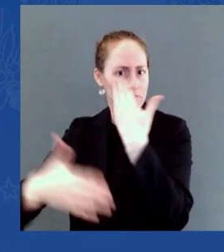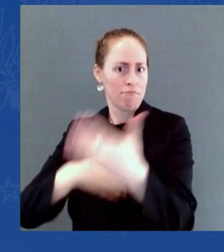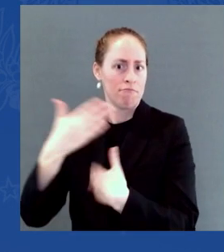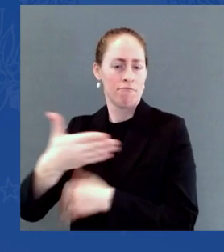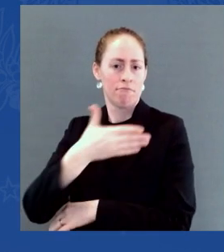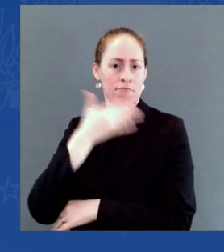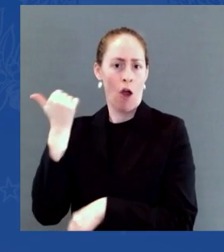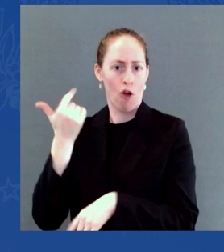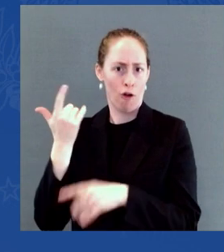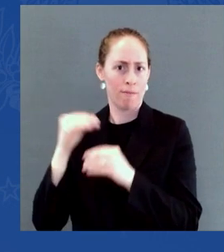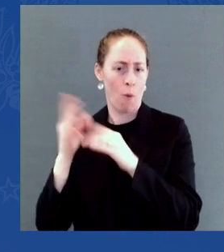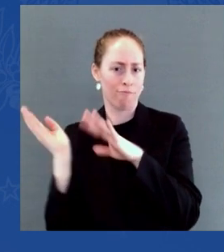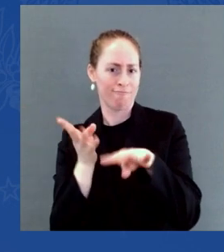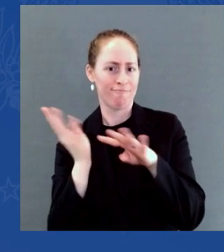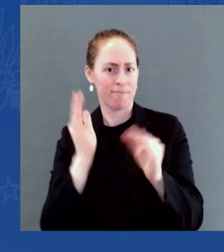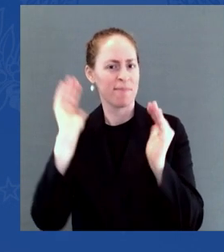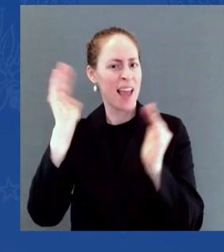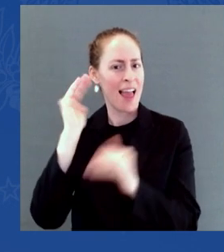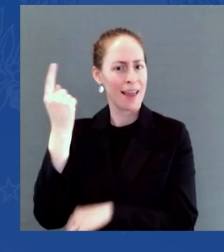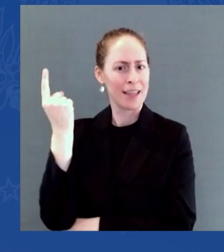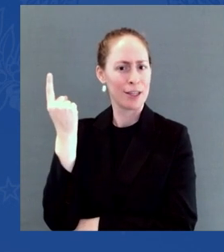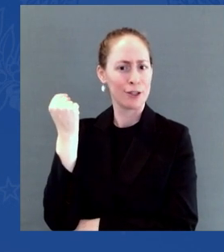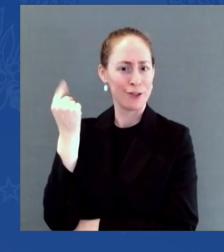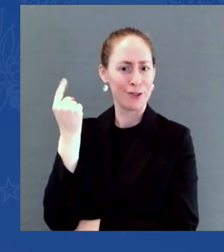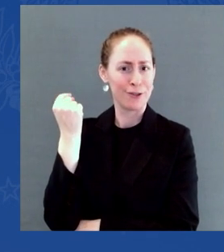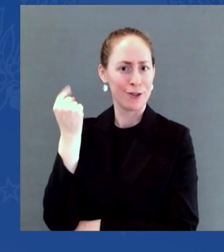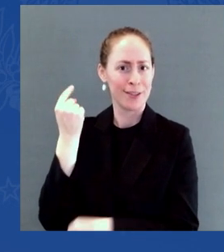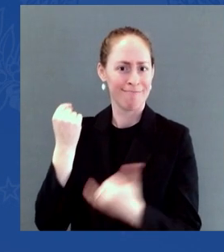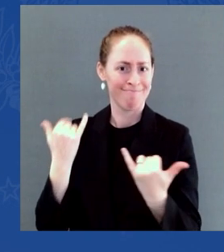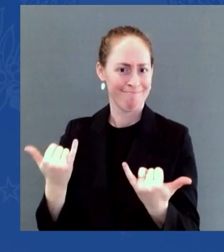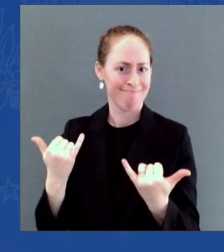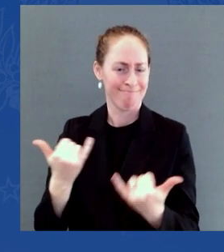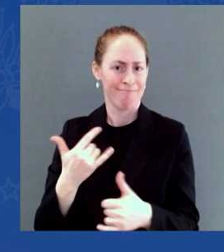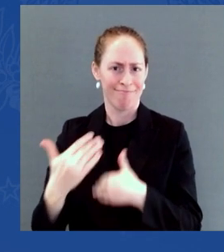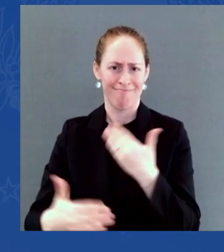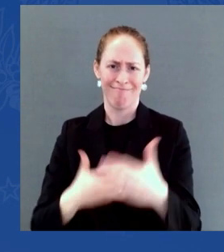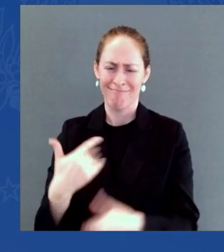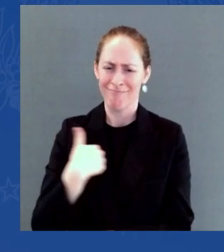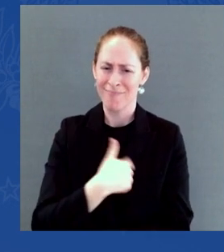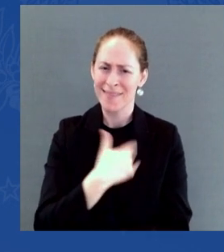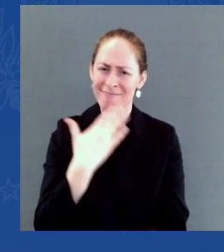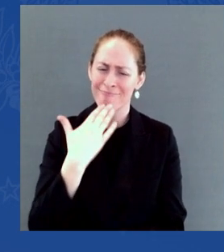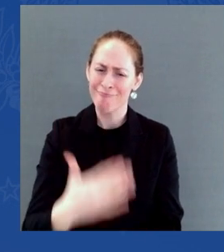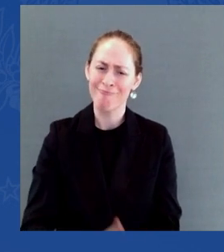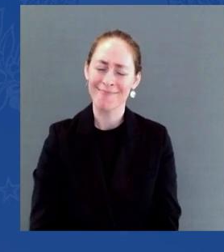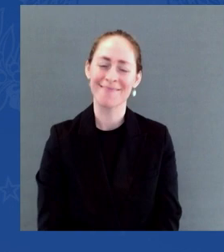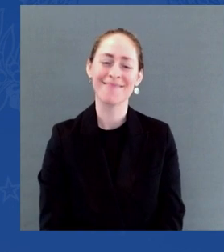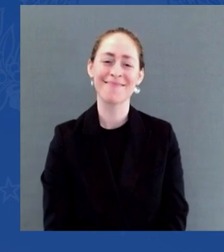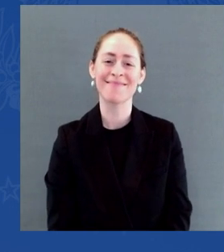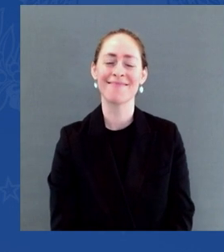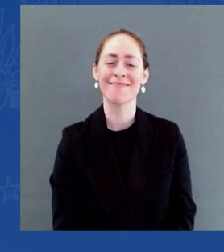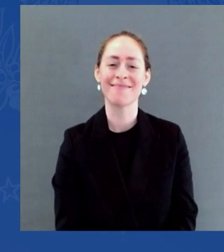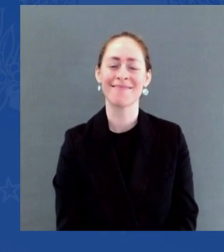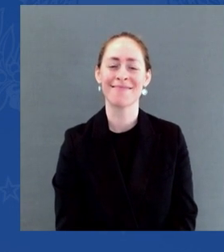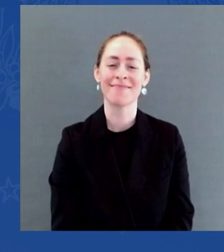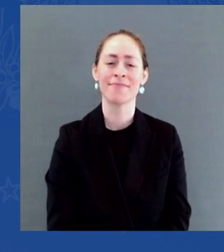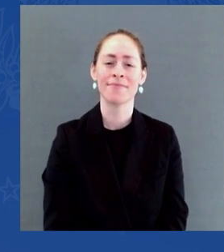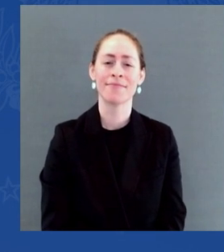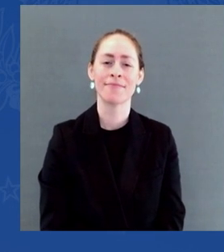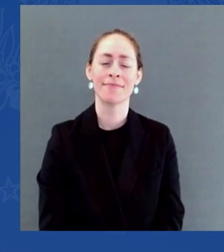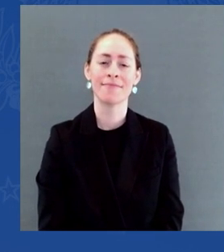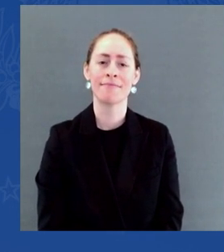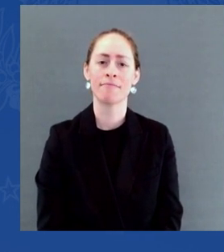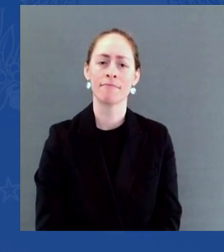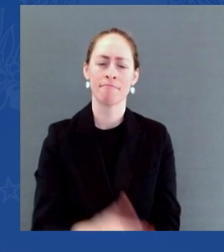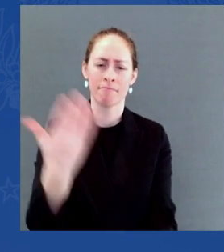moving through some of our biggest ports. And that's translated into shelves across our country being well stocked. You don't have